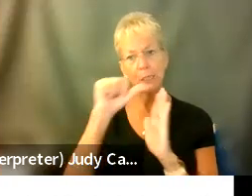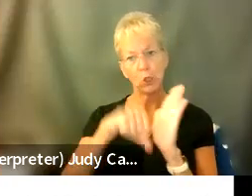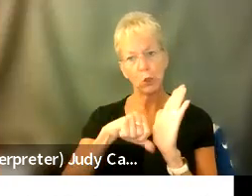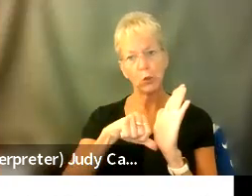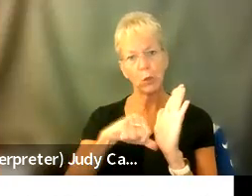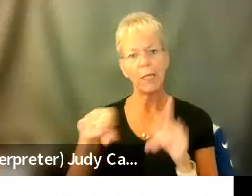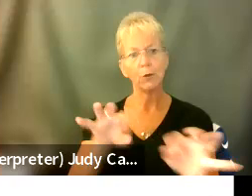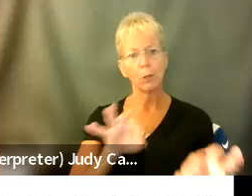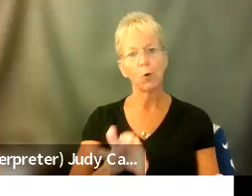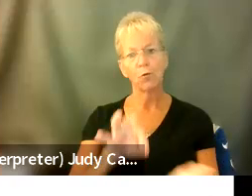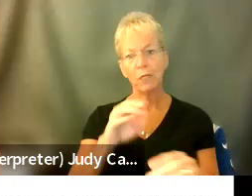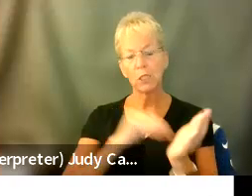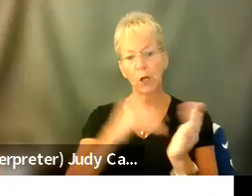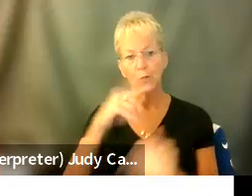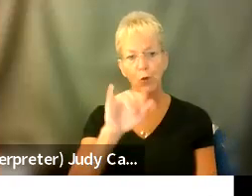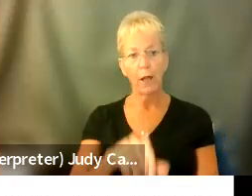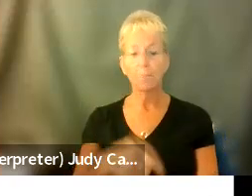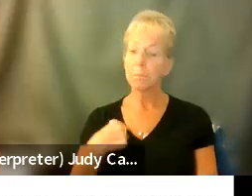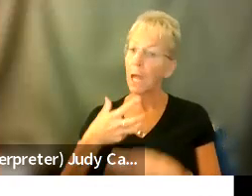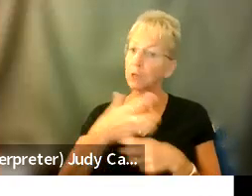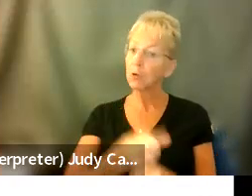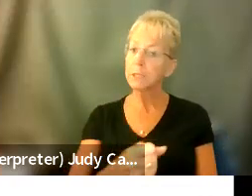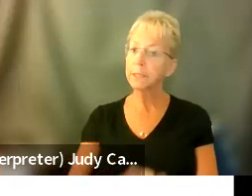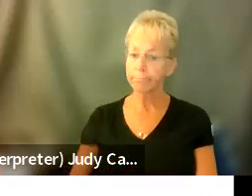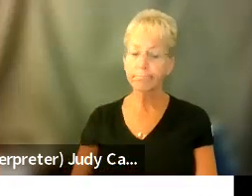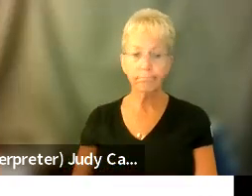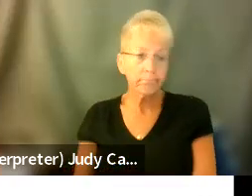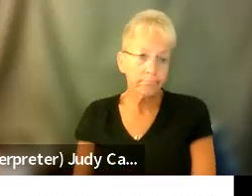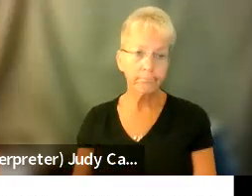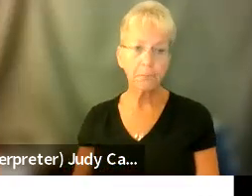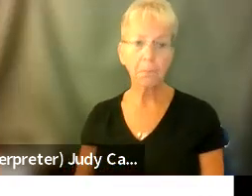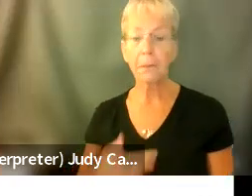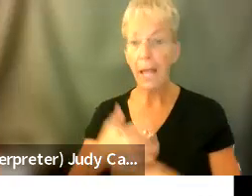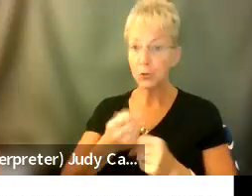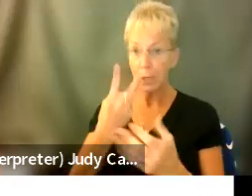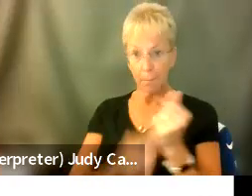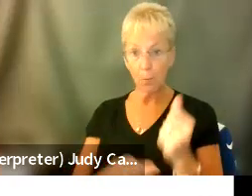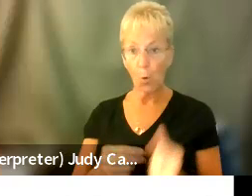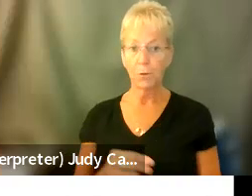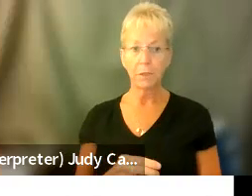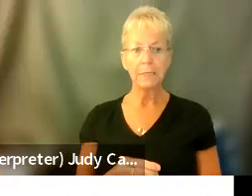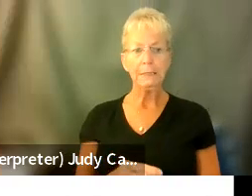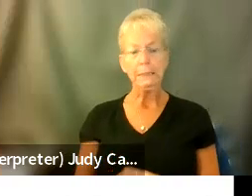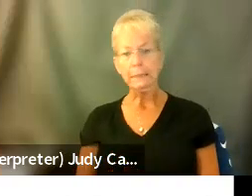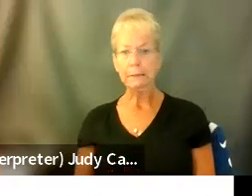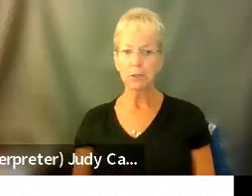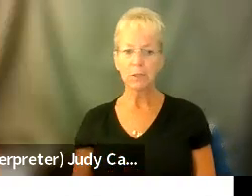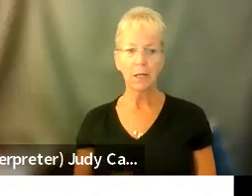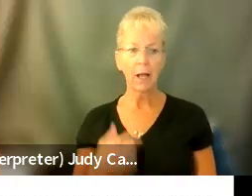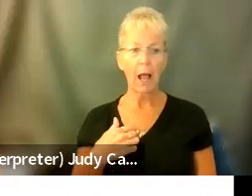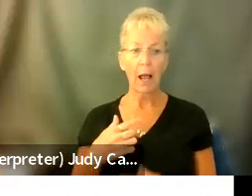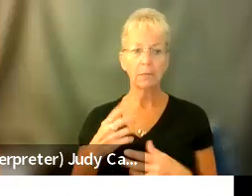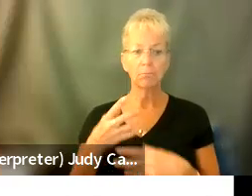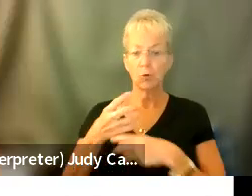was the person to go to. So I trusted him, um, trusted both of them and that made me trust him.